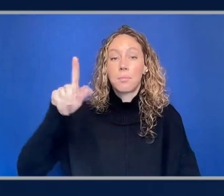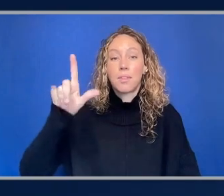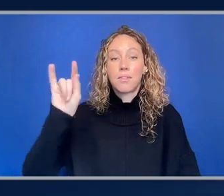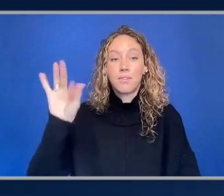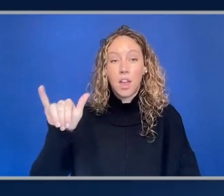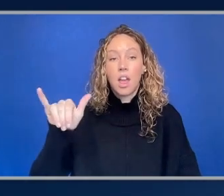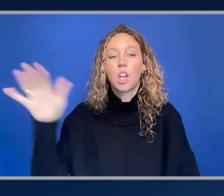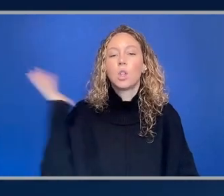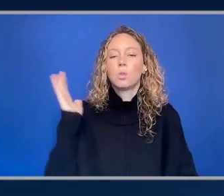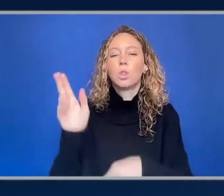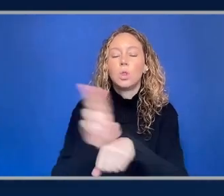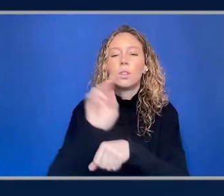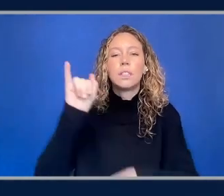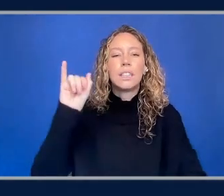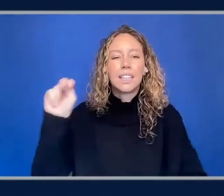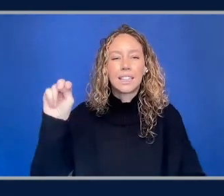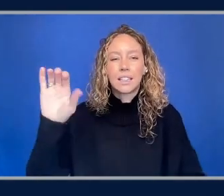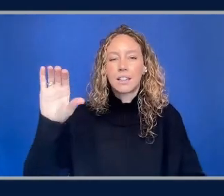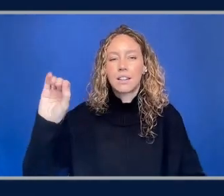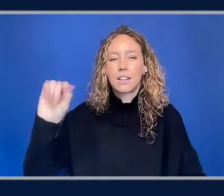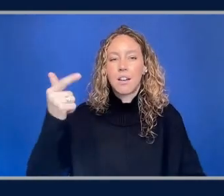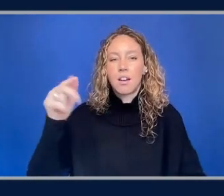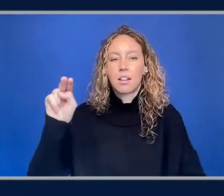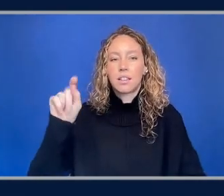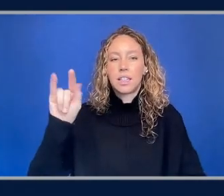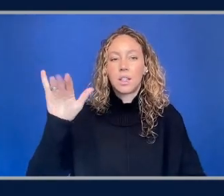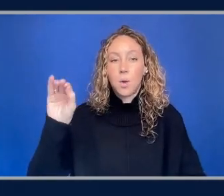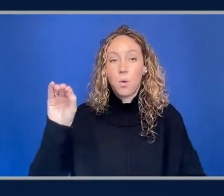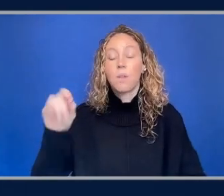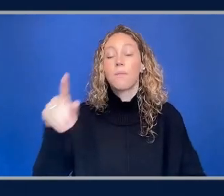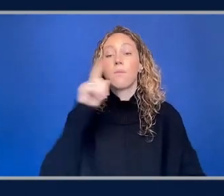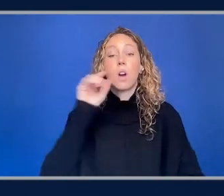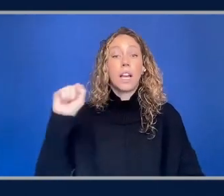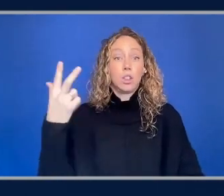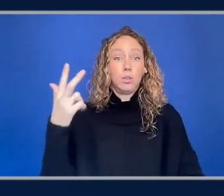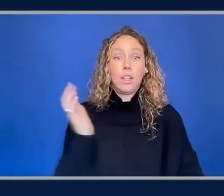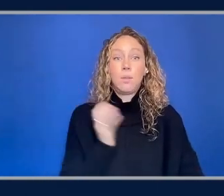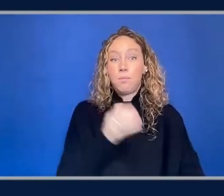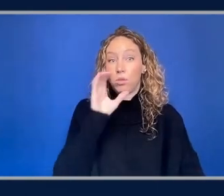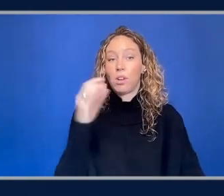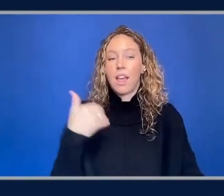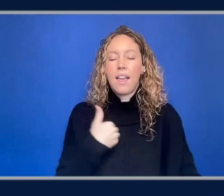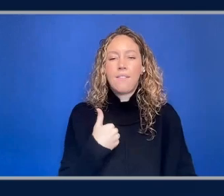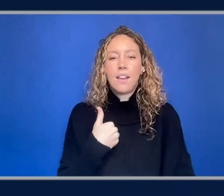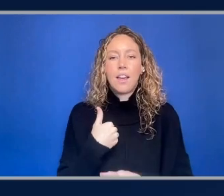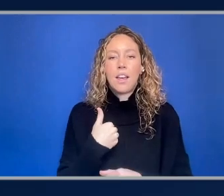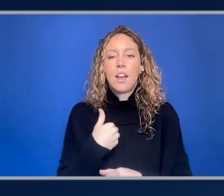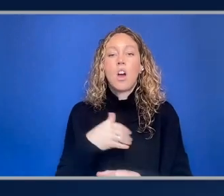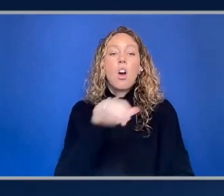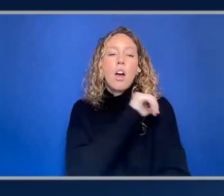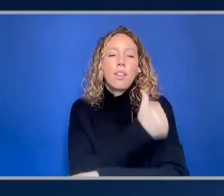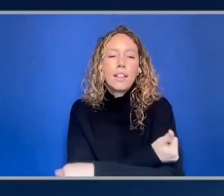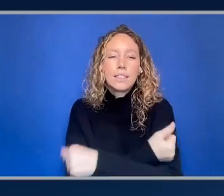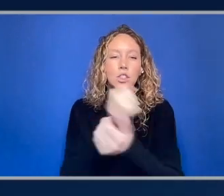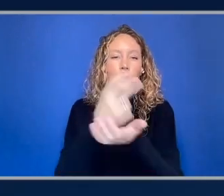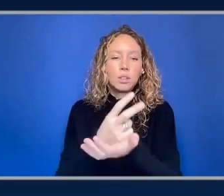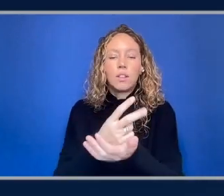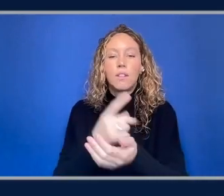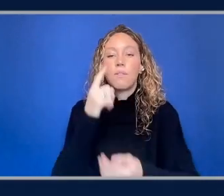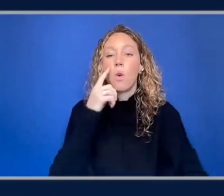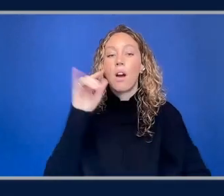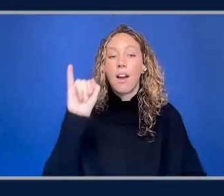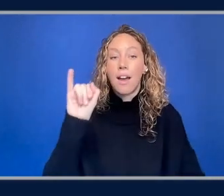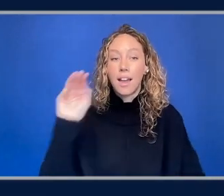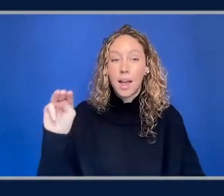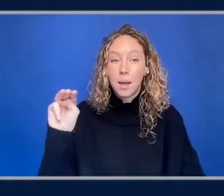for authentication but with storage browser for s3 we actually also have authentication modes for I am identity center and